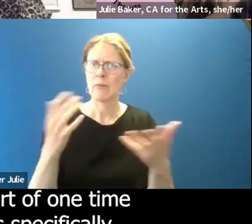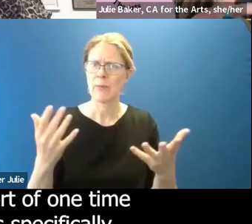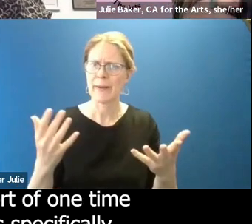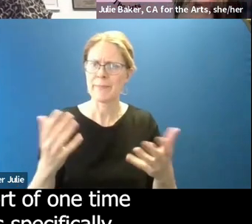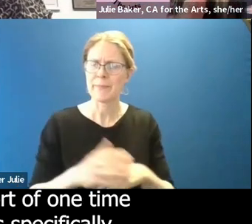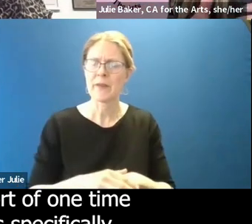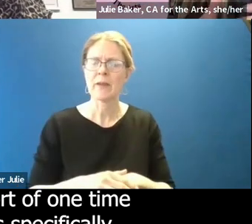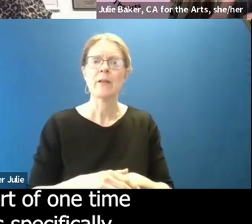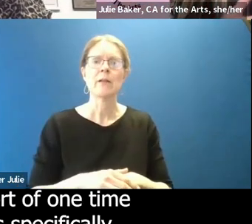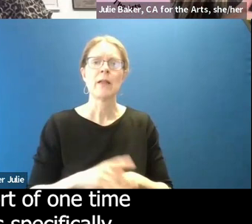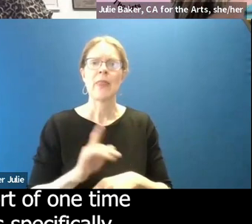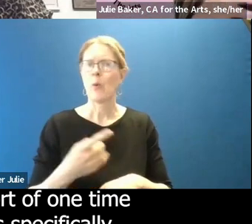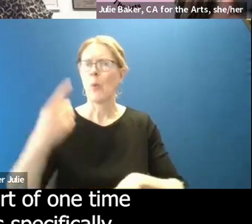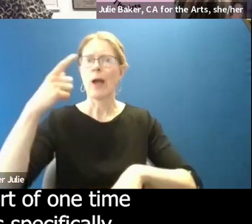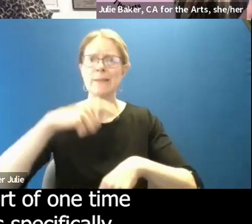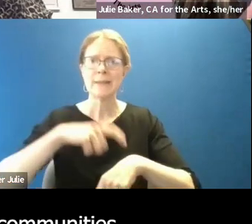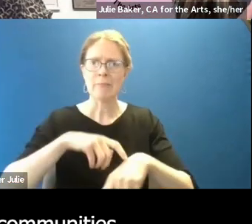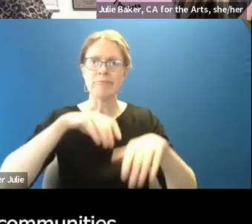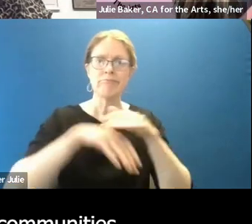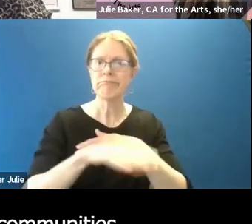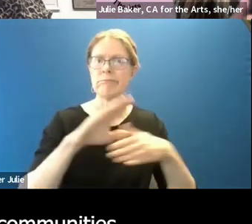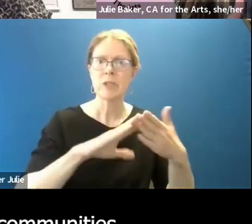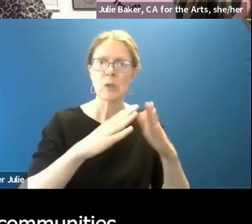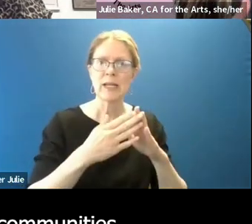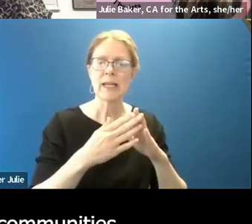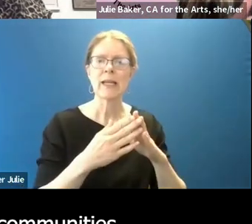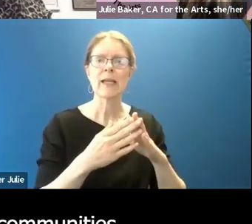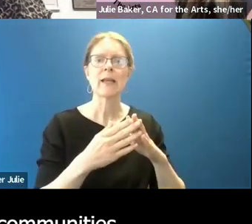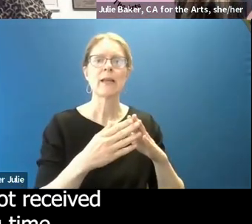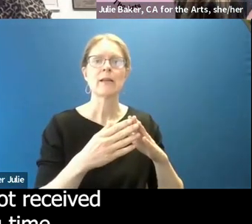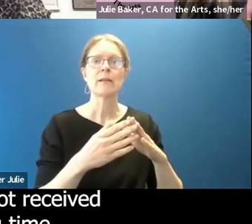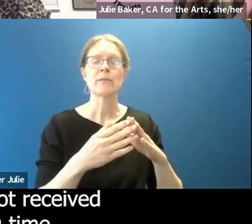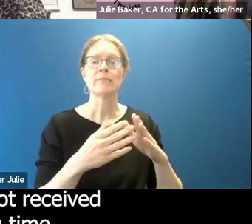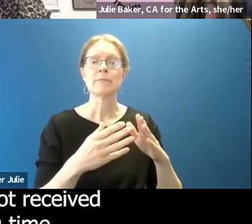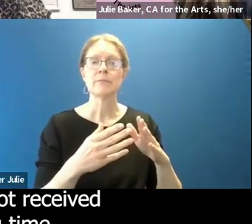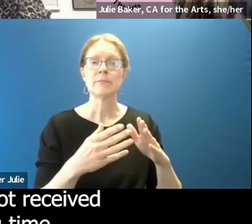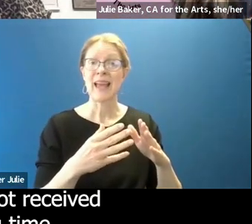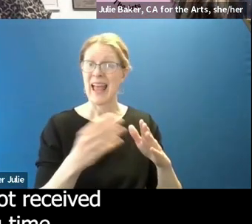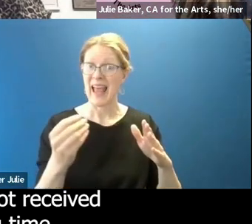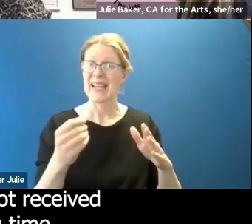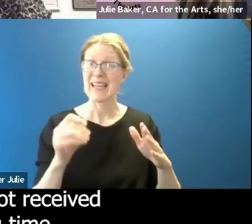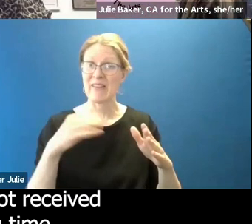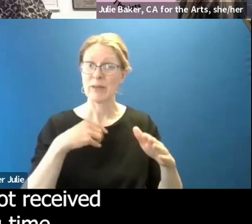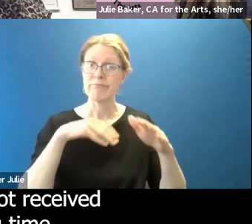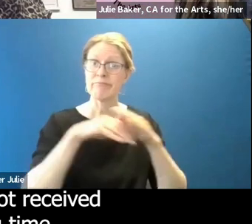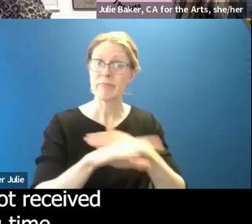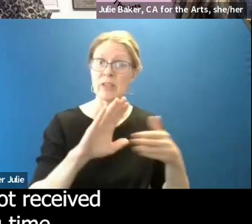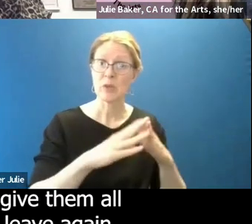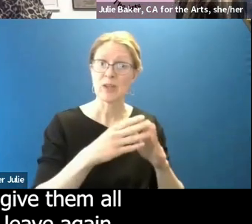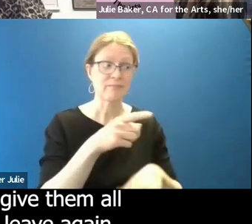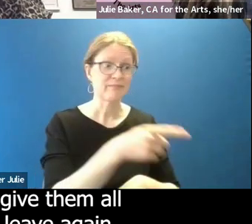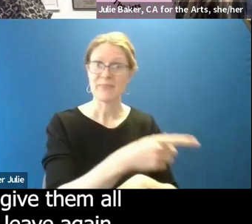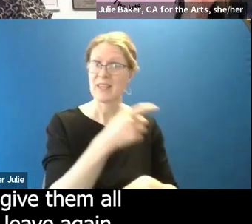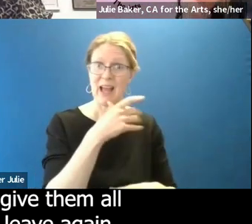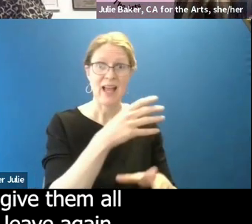time coming into a community specifically, also when we walk into communities that have historically not received funding for a long time.